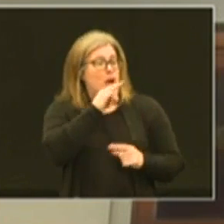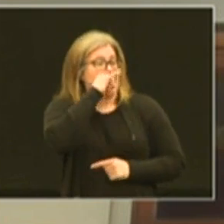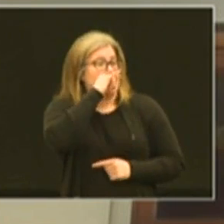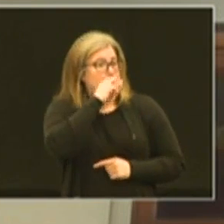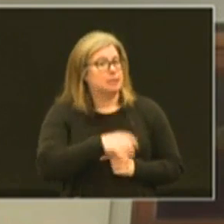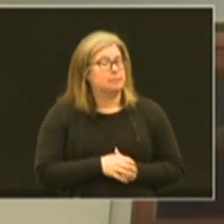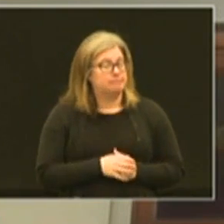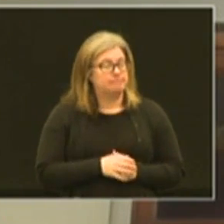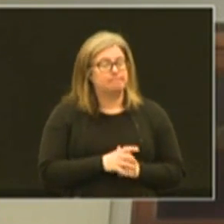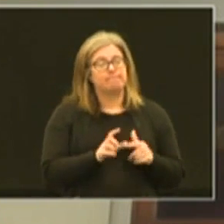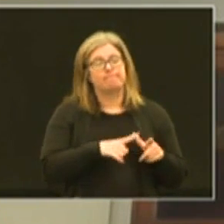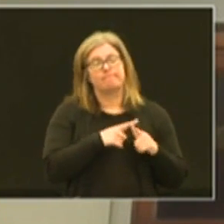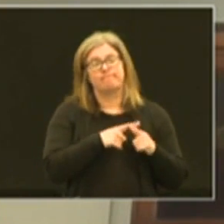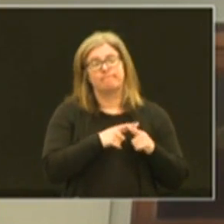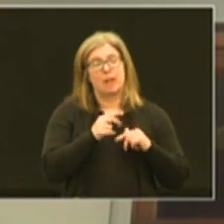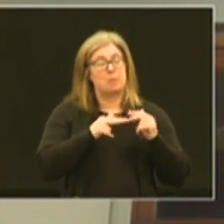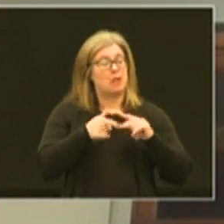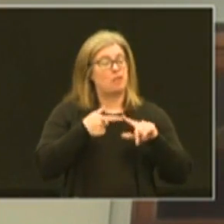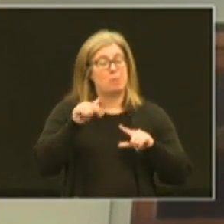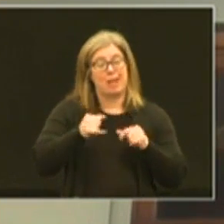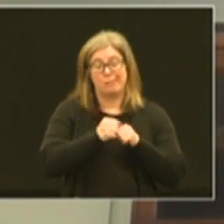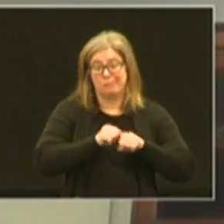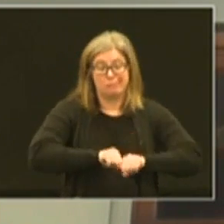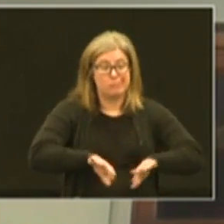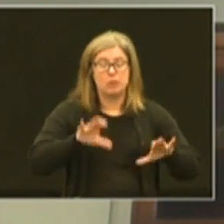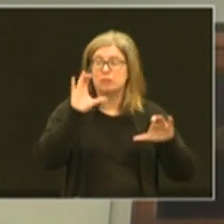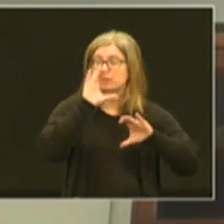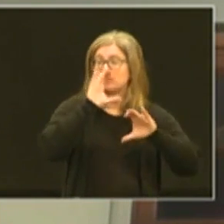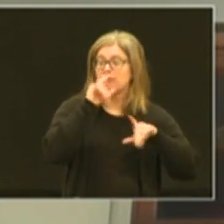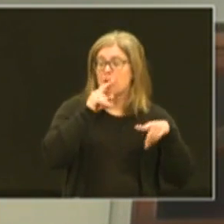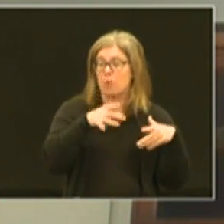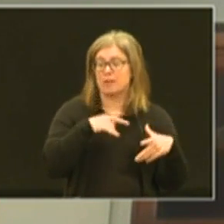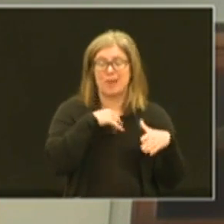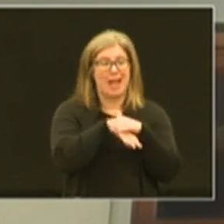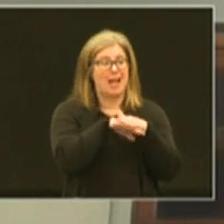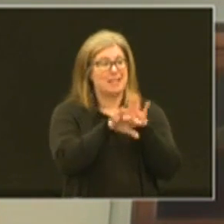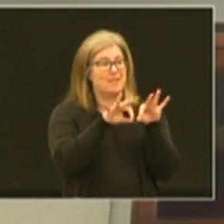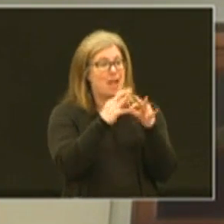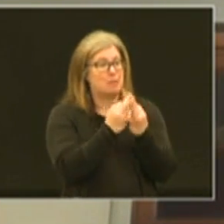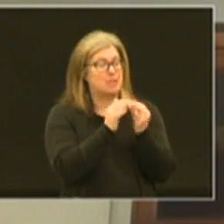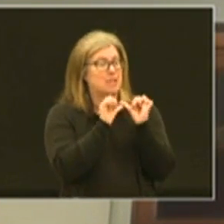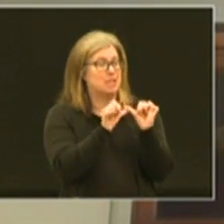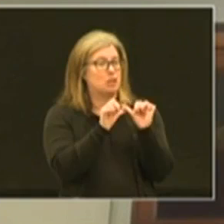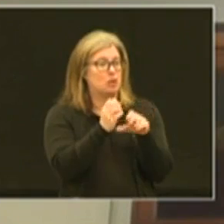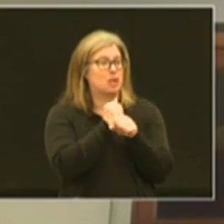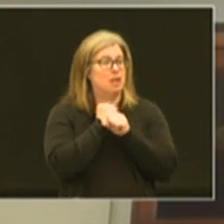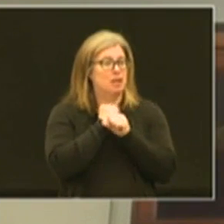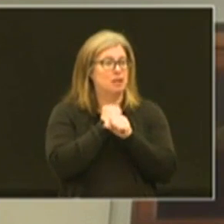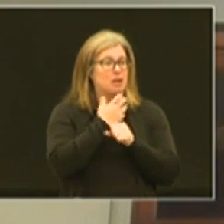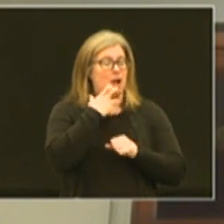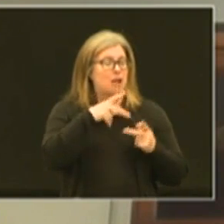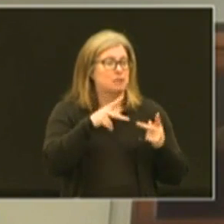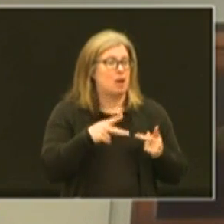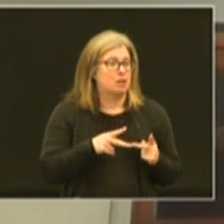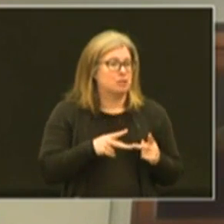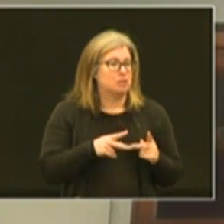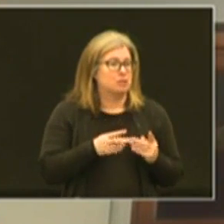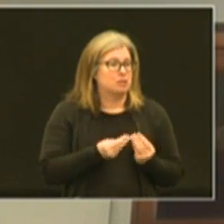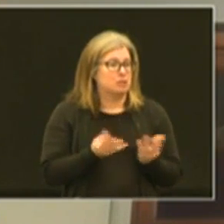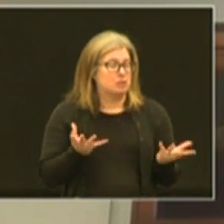kids and then we're just going to build it from there and continue to look for ways that we can access families and continue to get hot spots